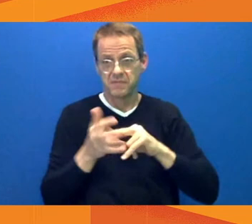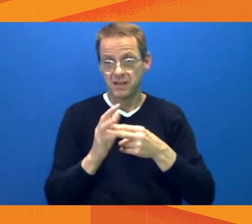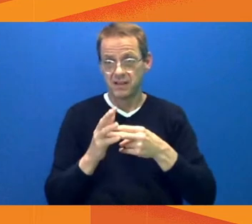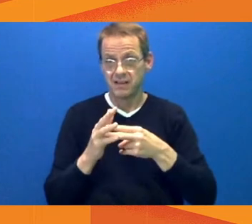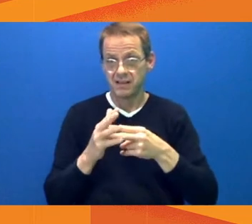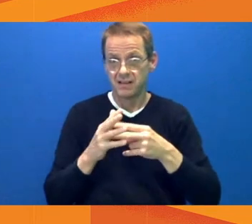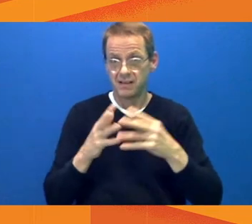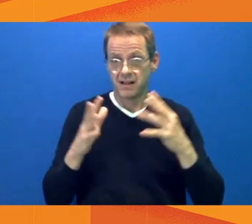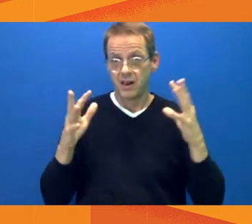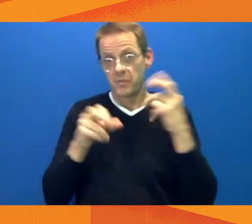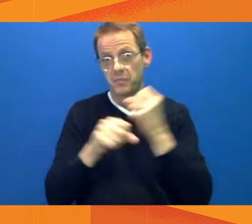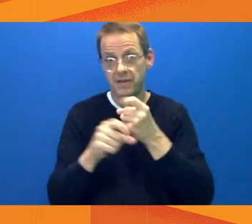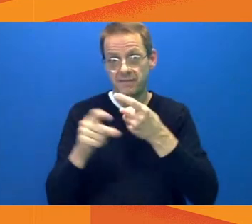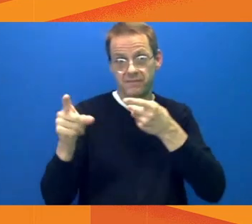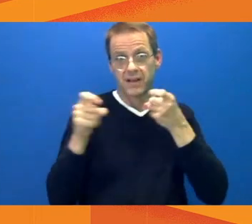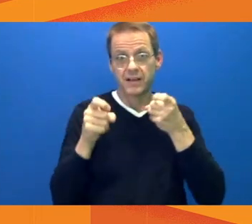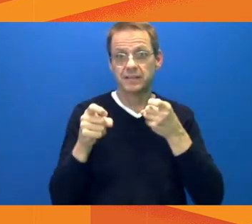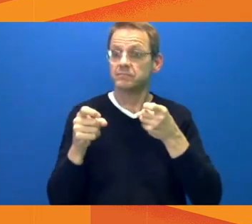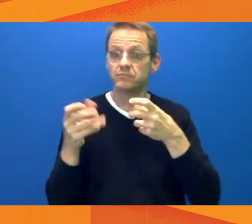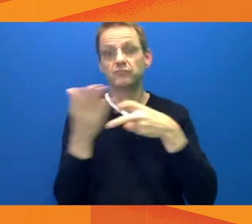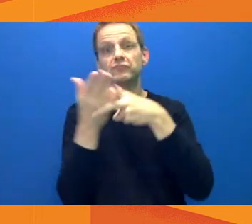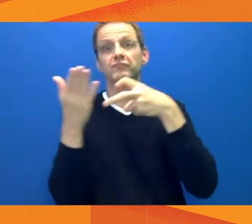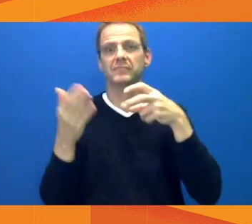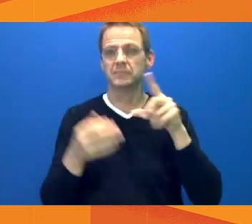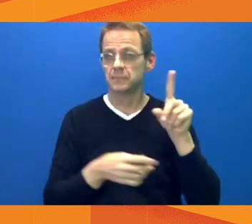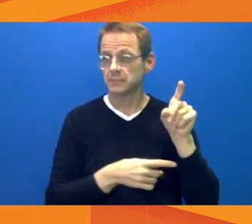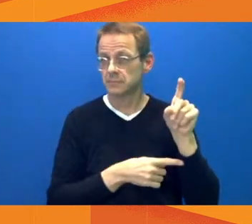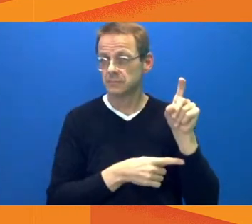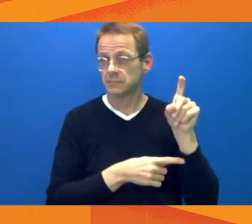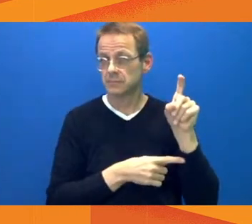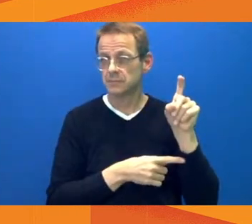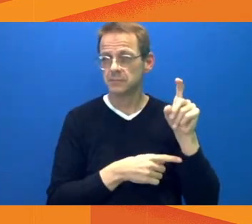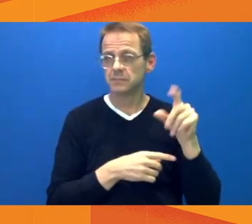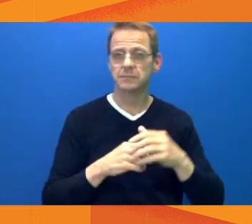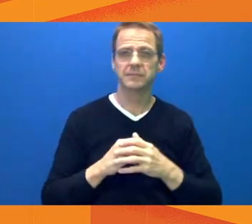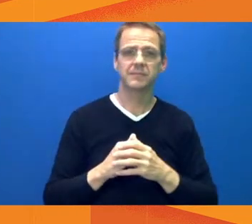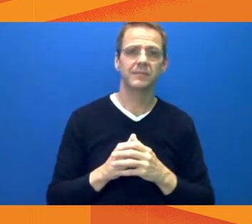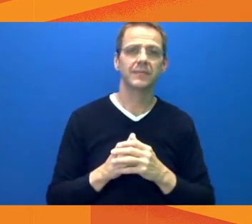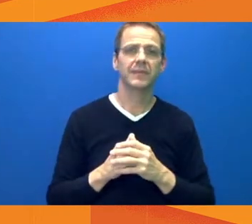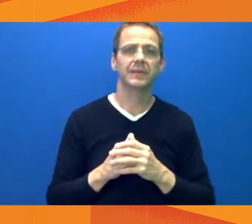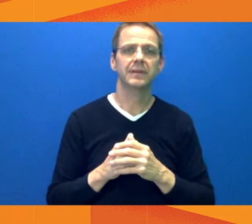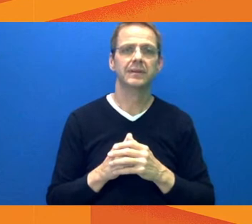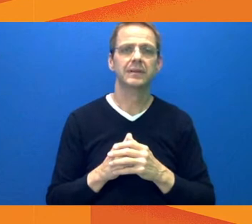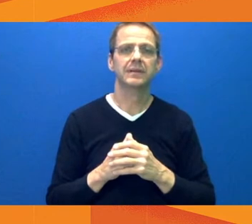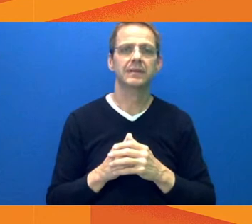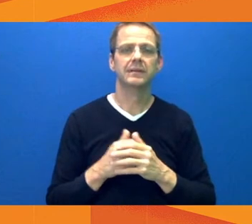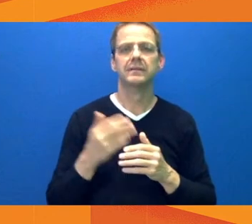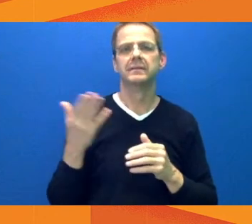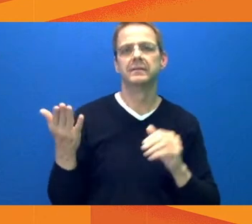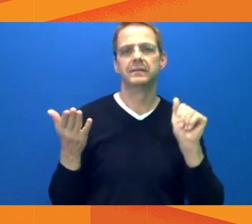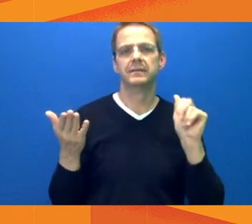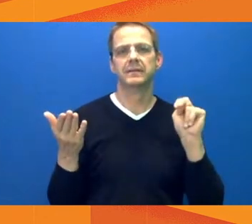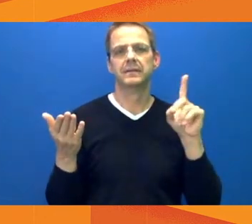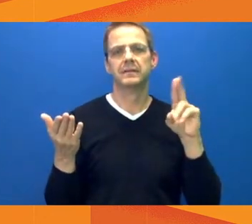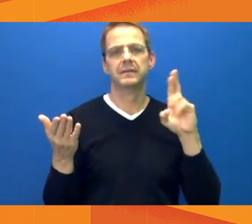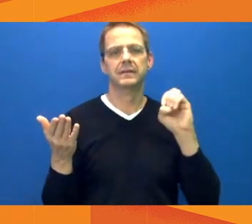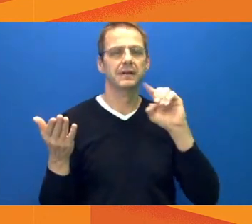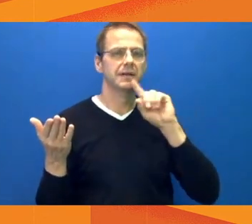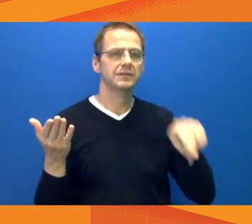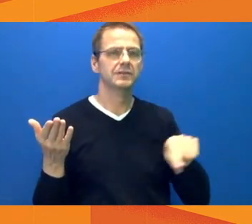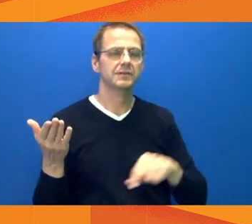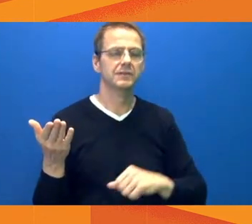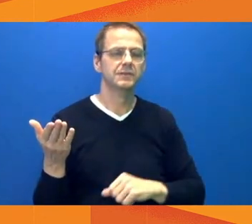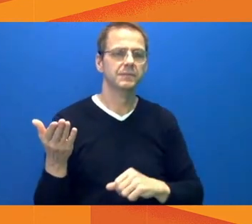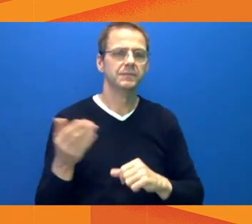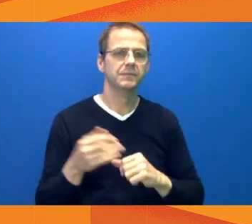We continue to take an approach where we educate first. We ensure people are aware of the ever changing health measures. Tickets